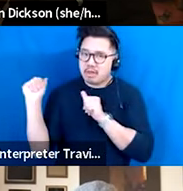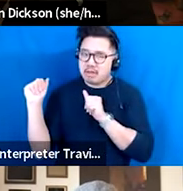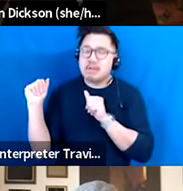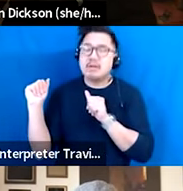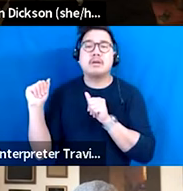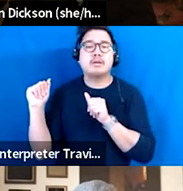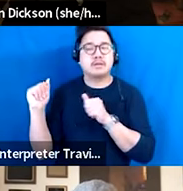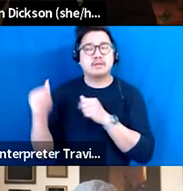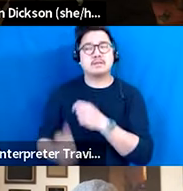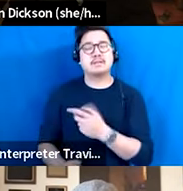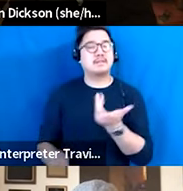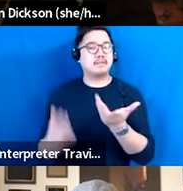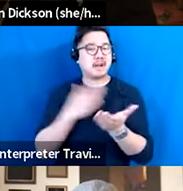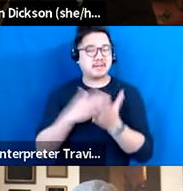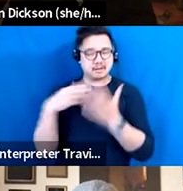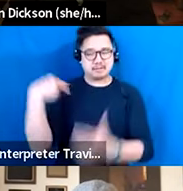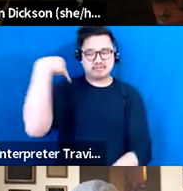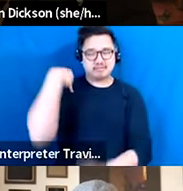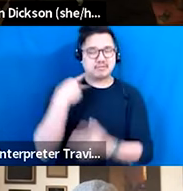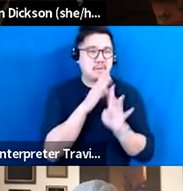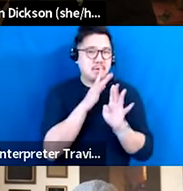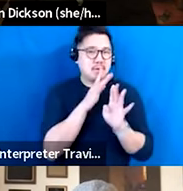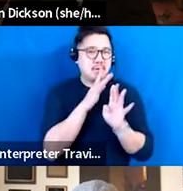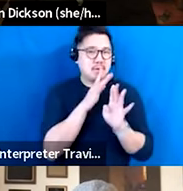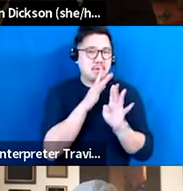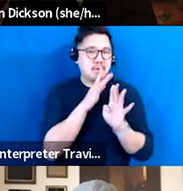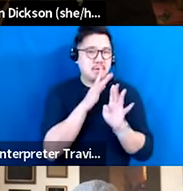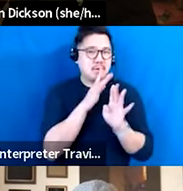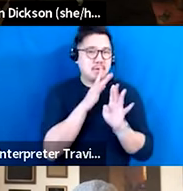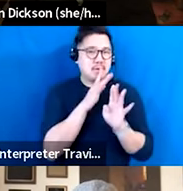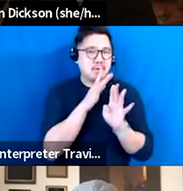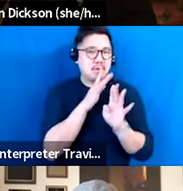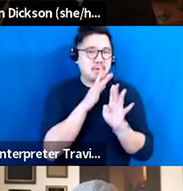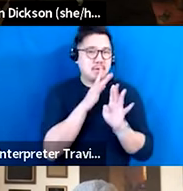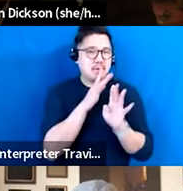start with the local before we advance to this like idea of federal investment.